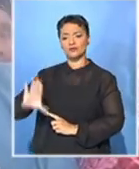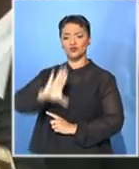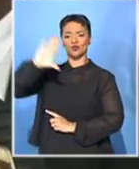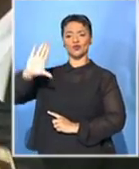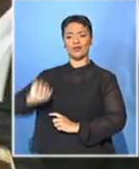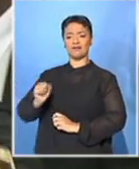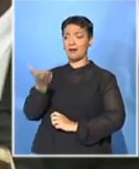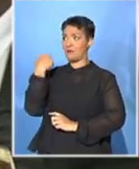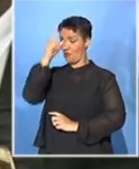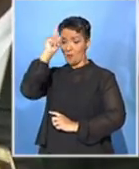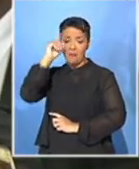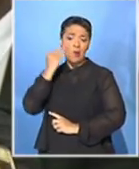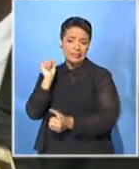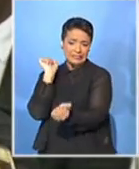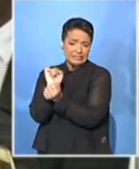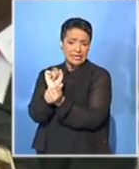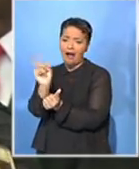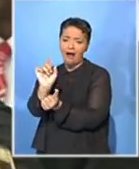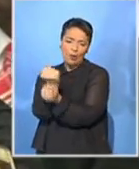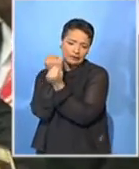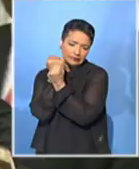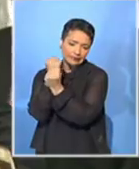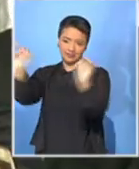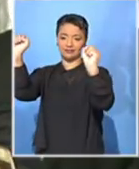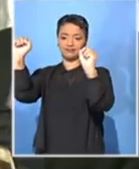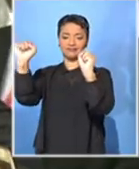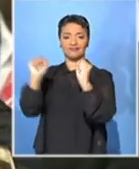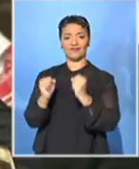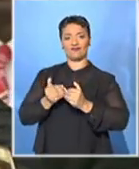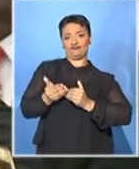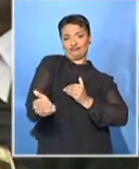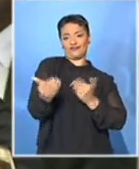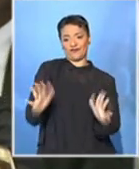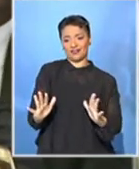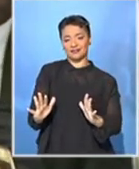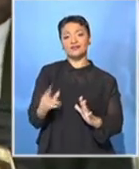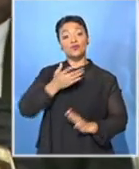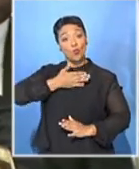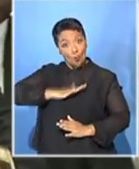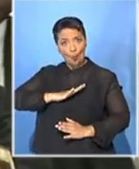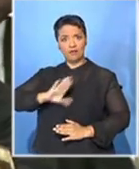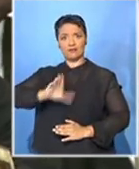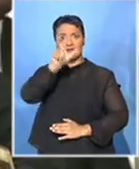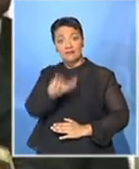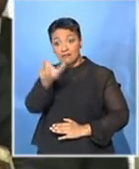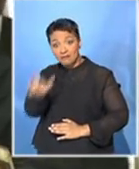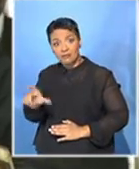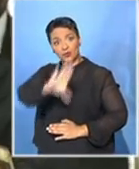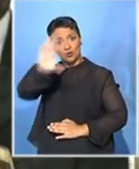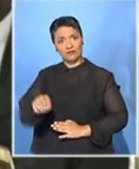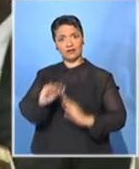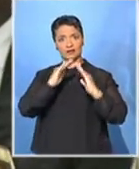her people united and building an equal, prosperous